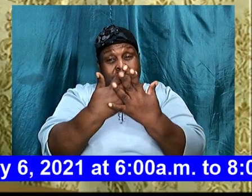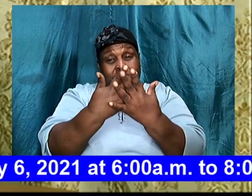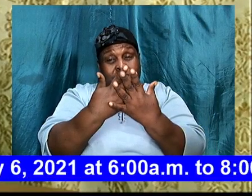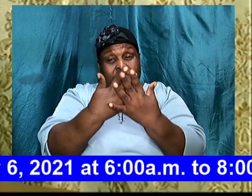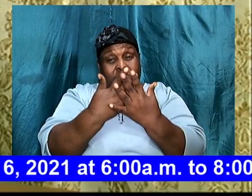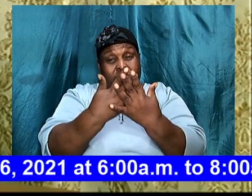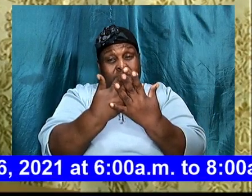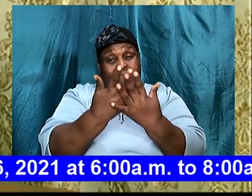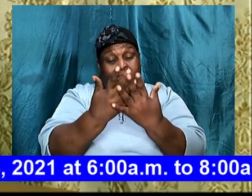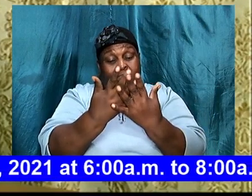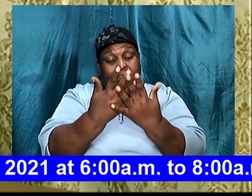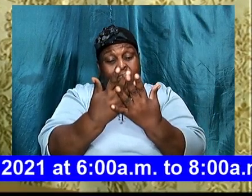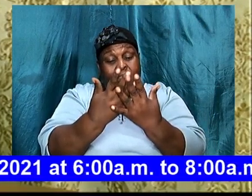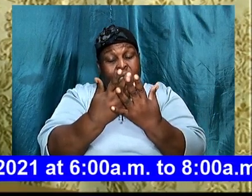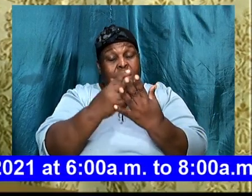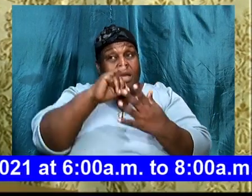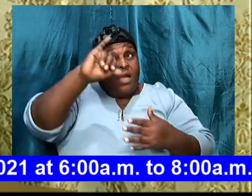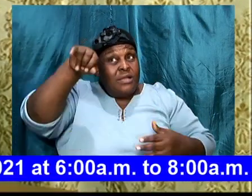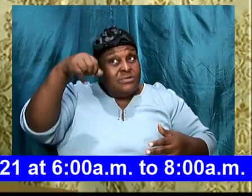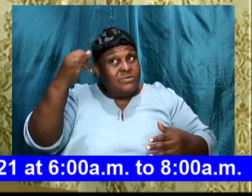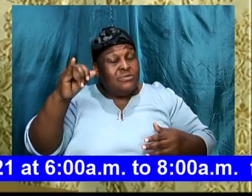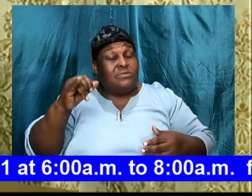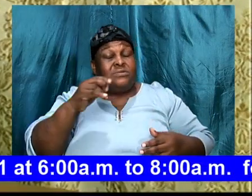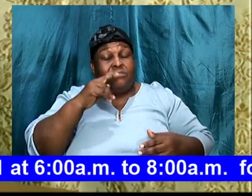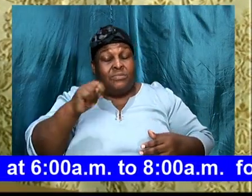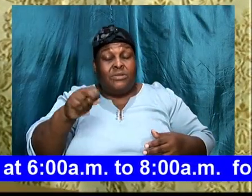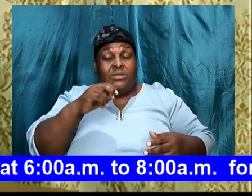And him being, in prison, was the will of God.